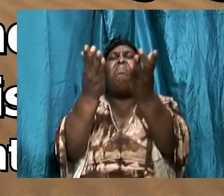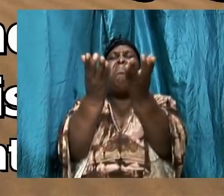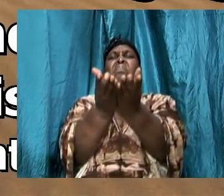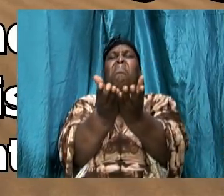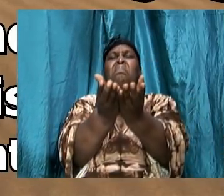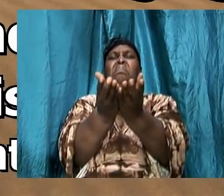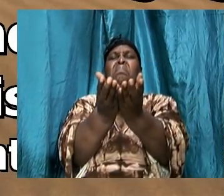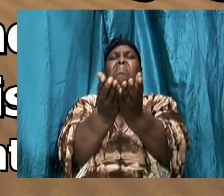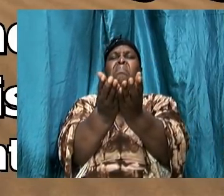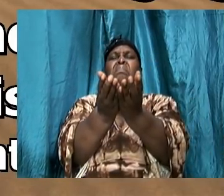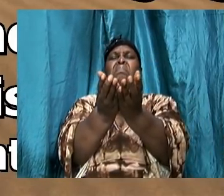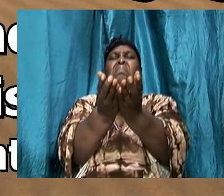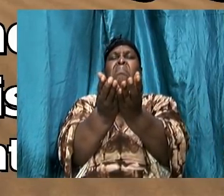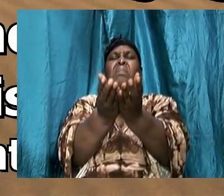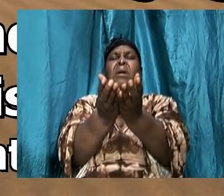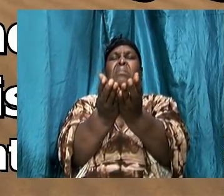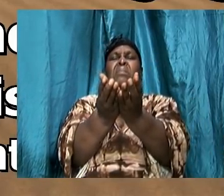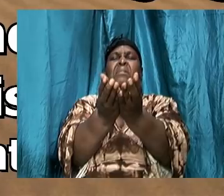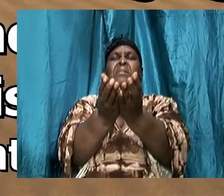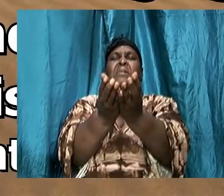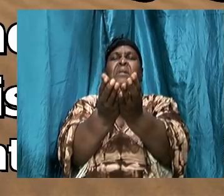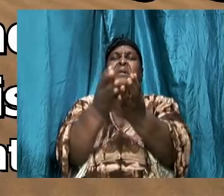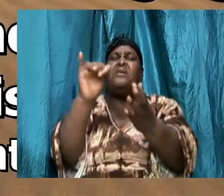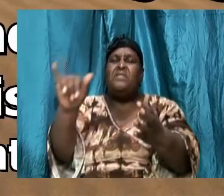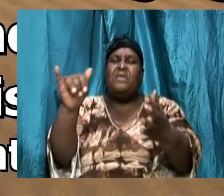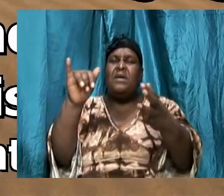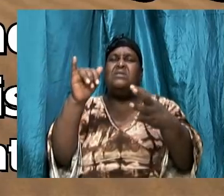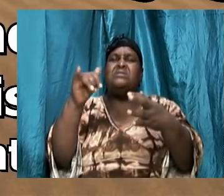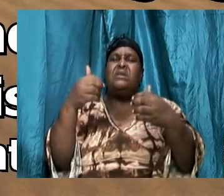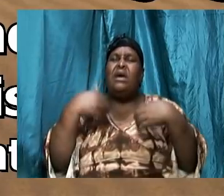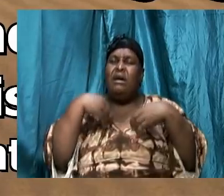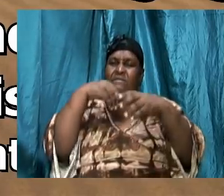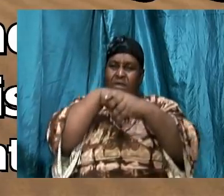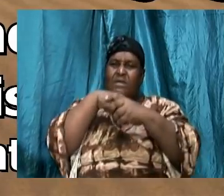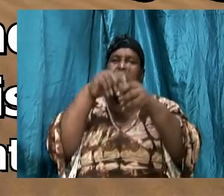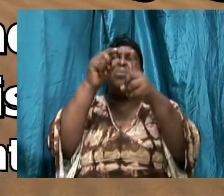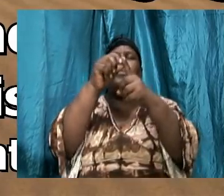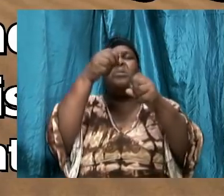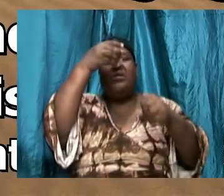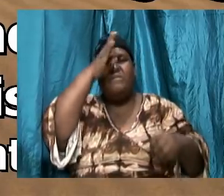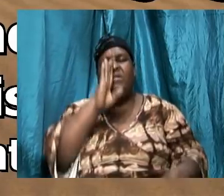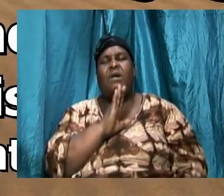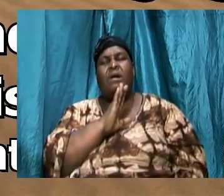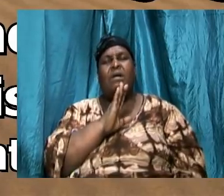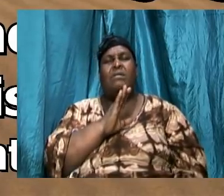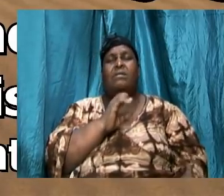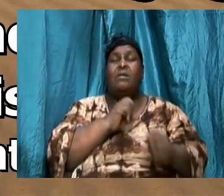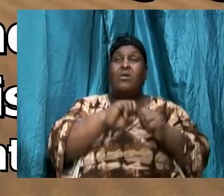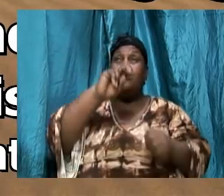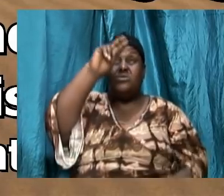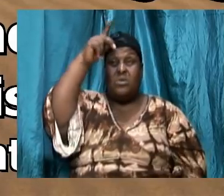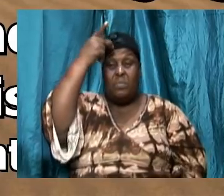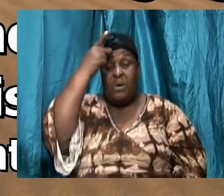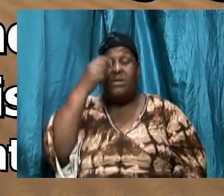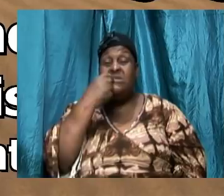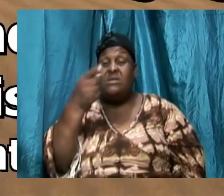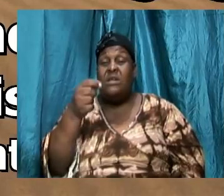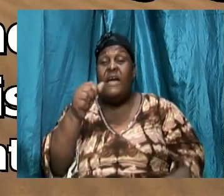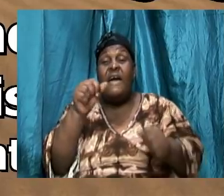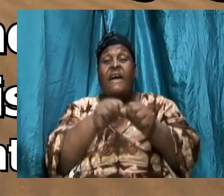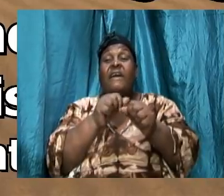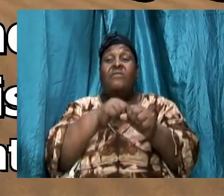word of God. And we must be very careful. And so Paul said to the church, and every thought